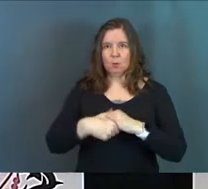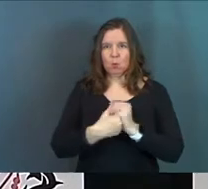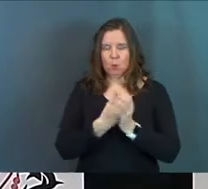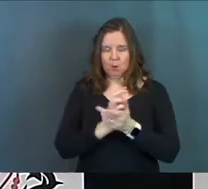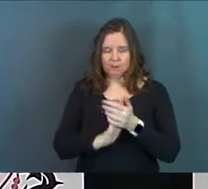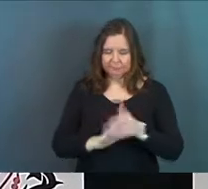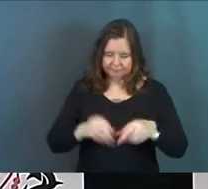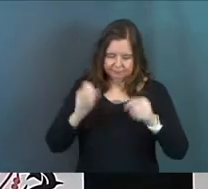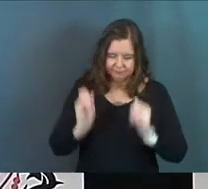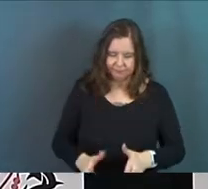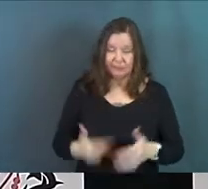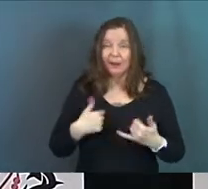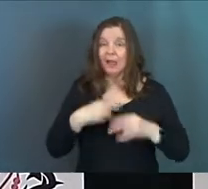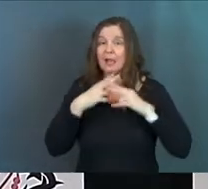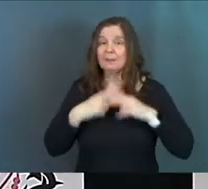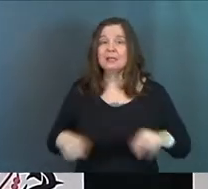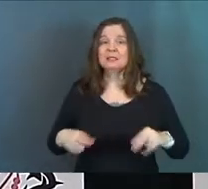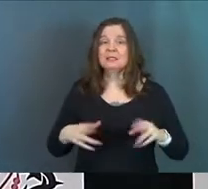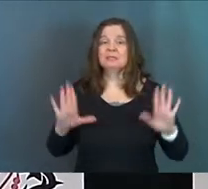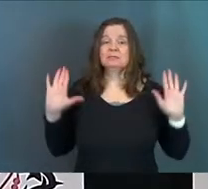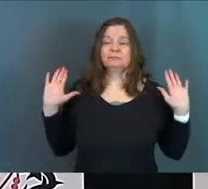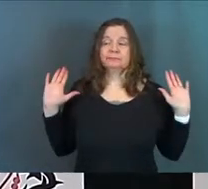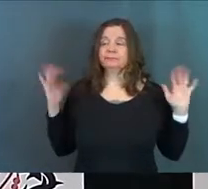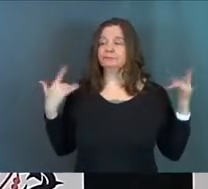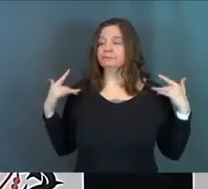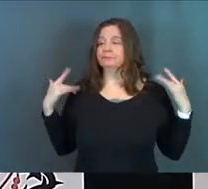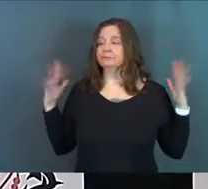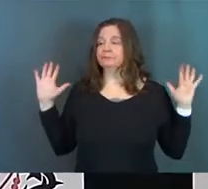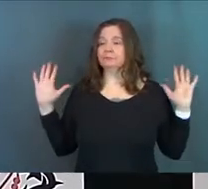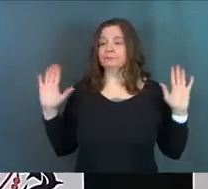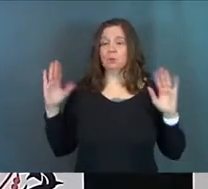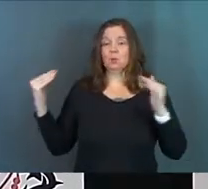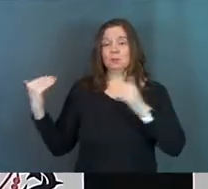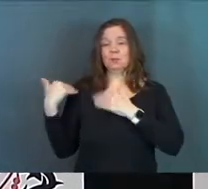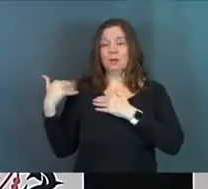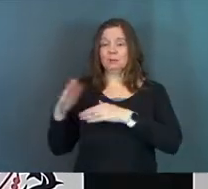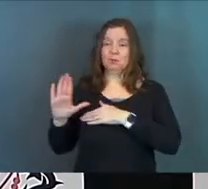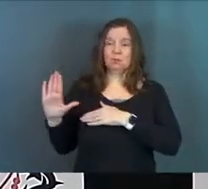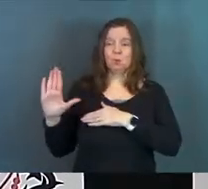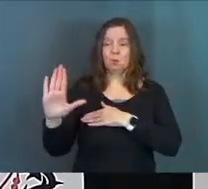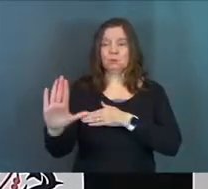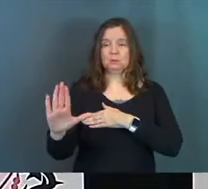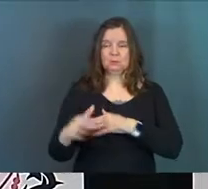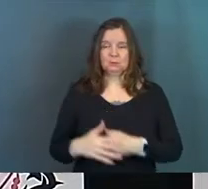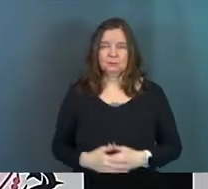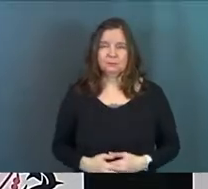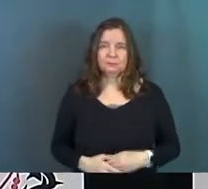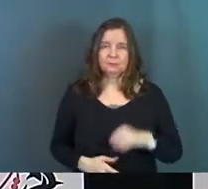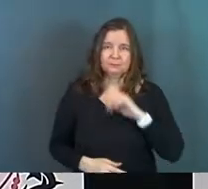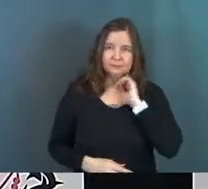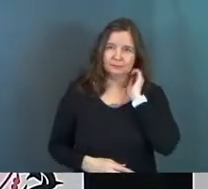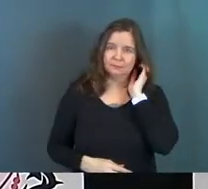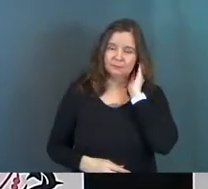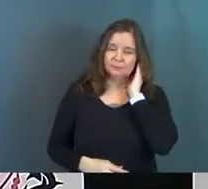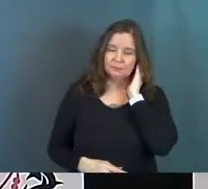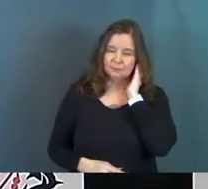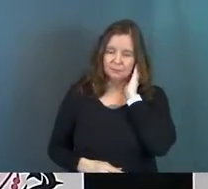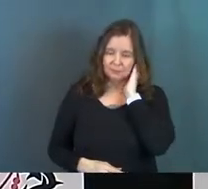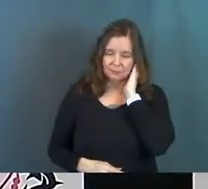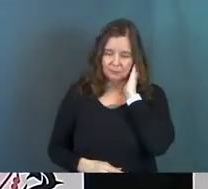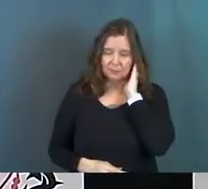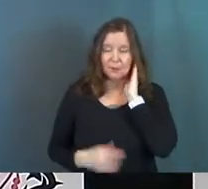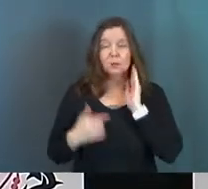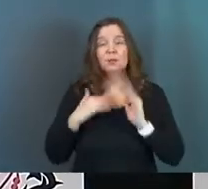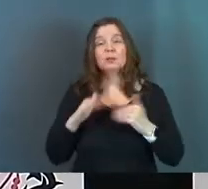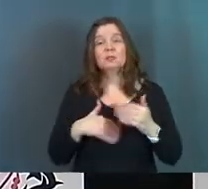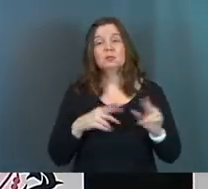crowd saying, I am innocent of this man's blood. The responsibility is yours. So this whole scene